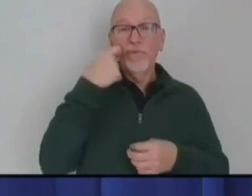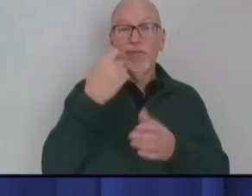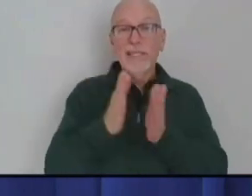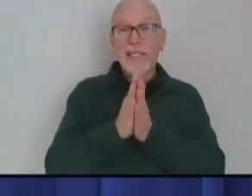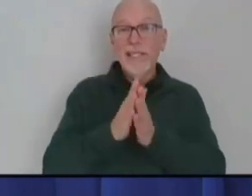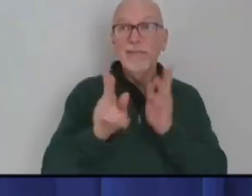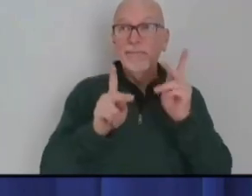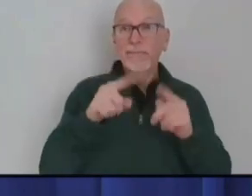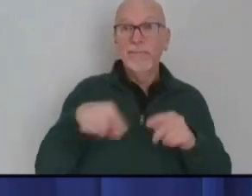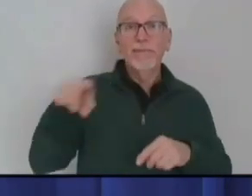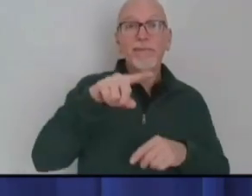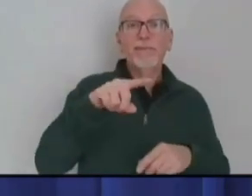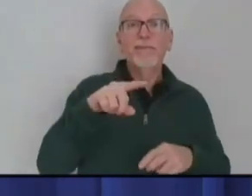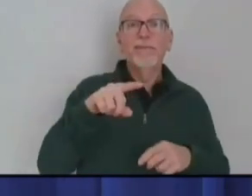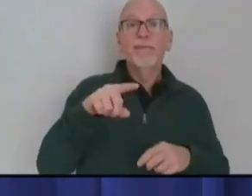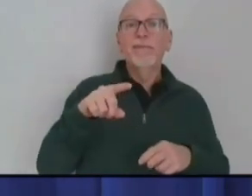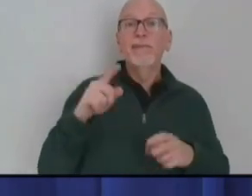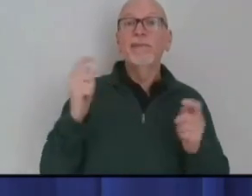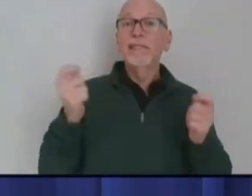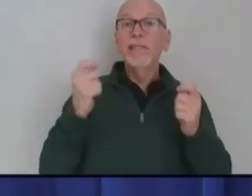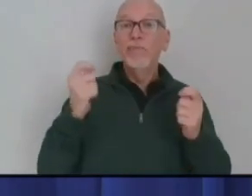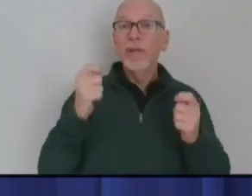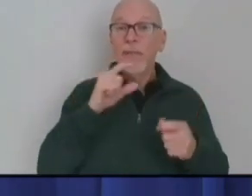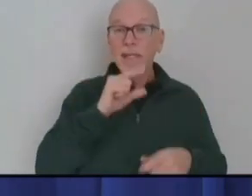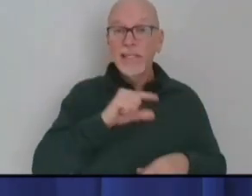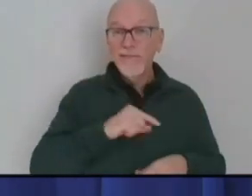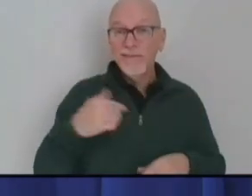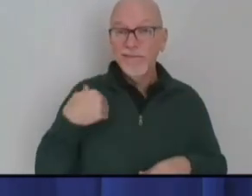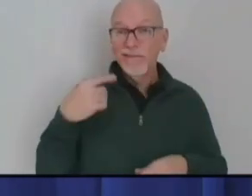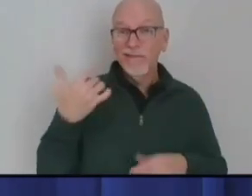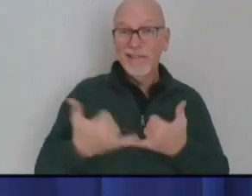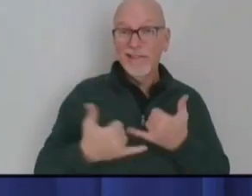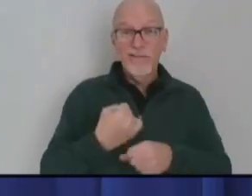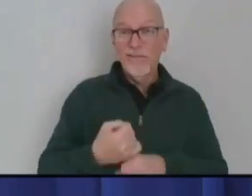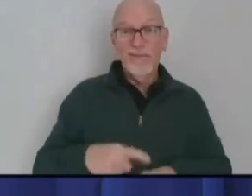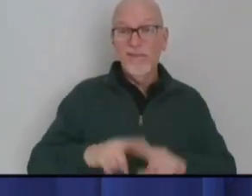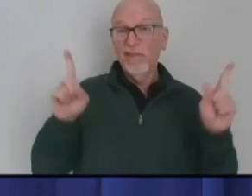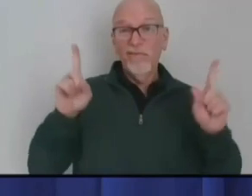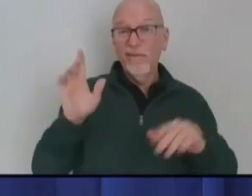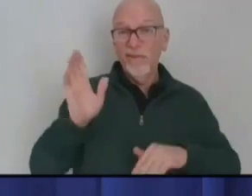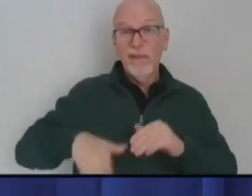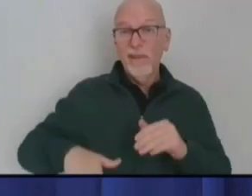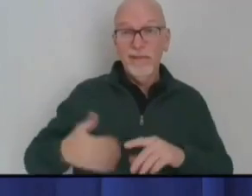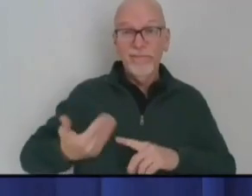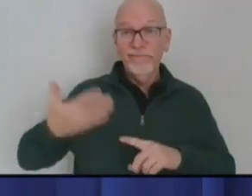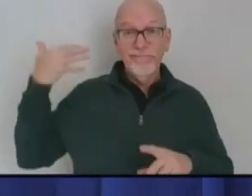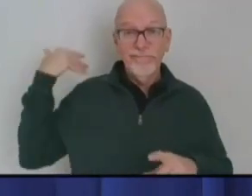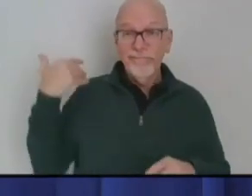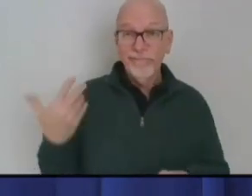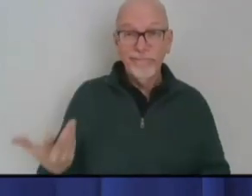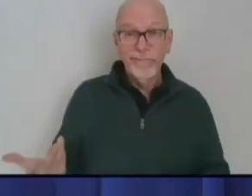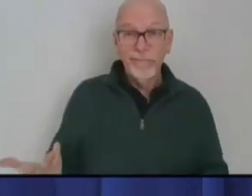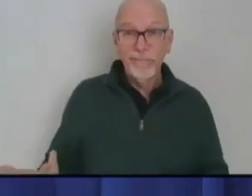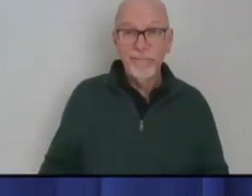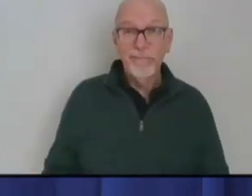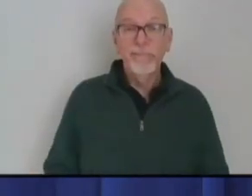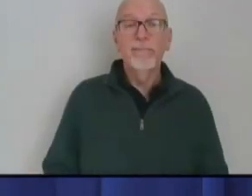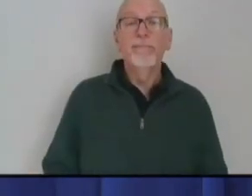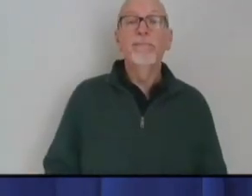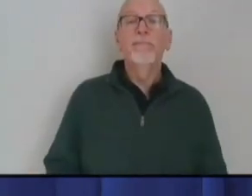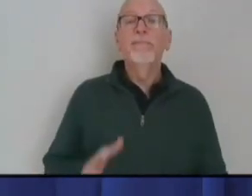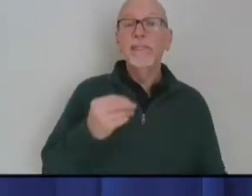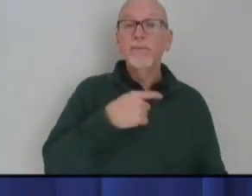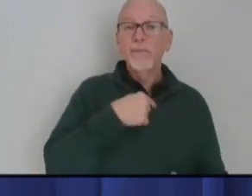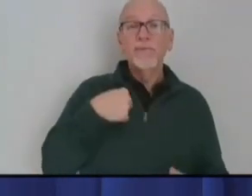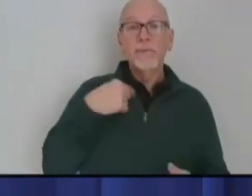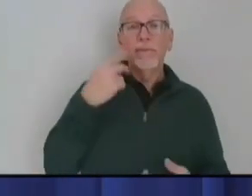celebrate Thanksgiving differently than any other time in our lives. And we saw